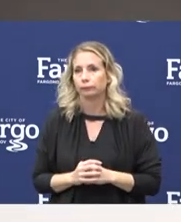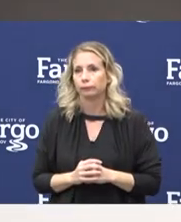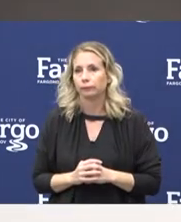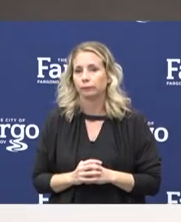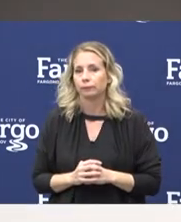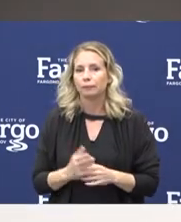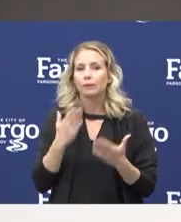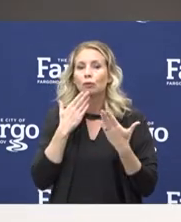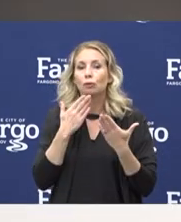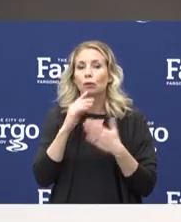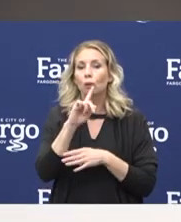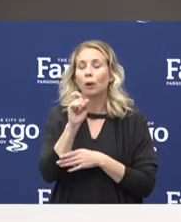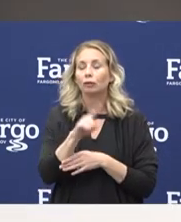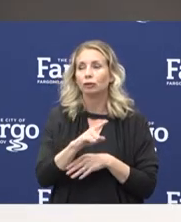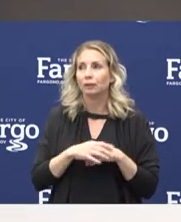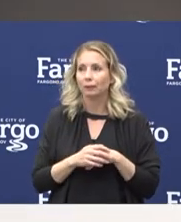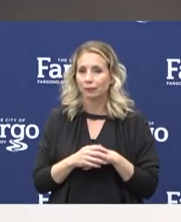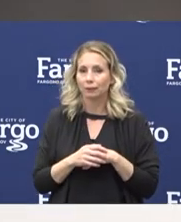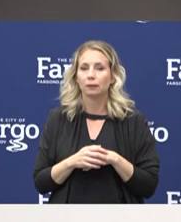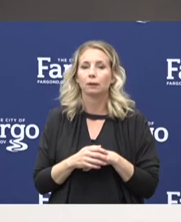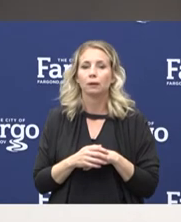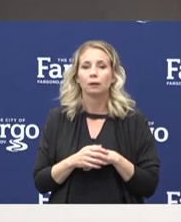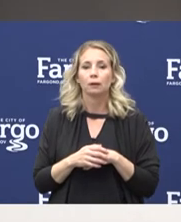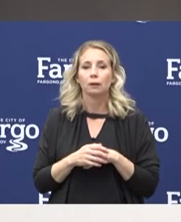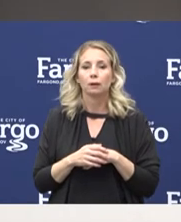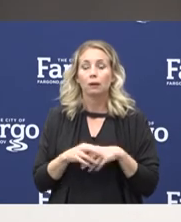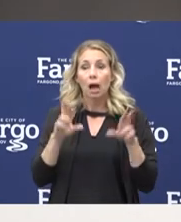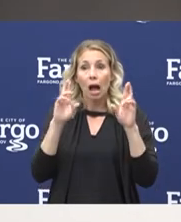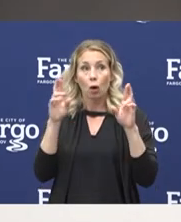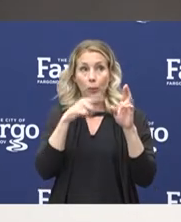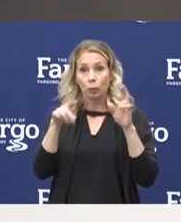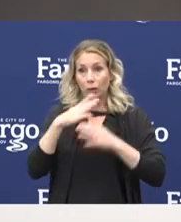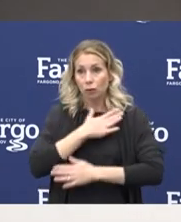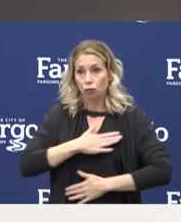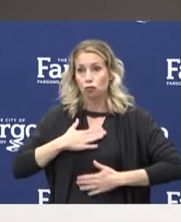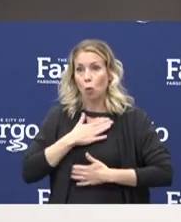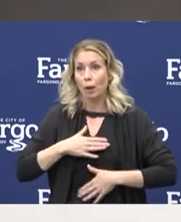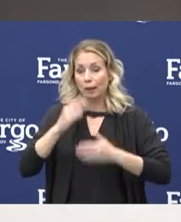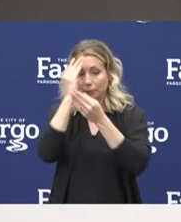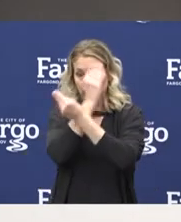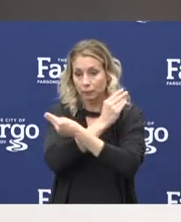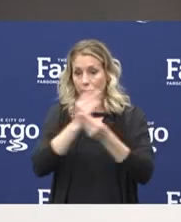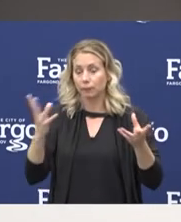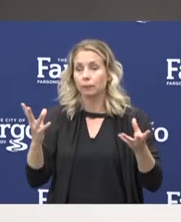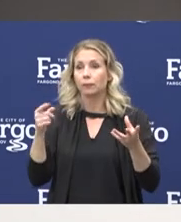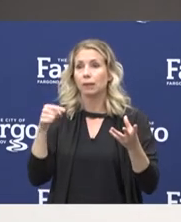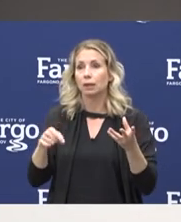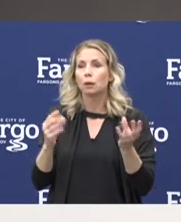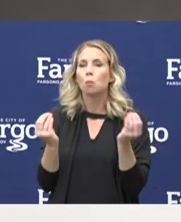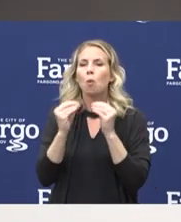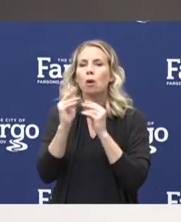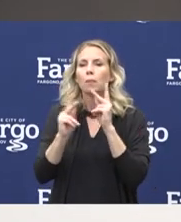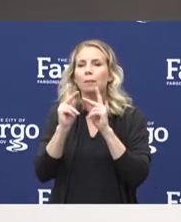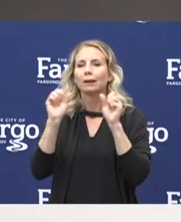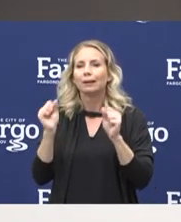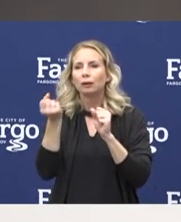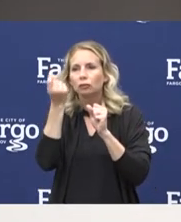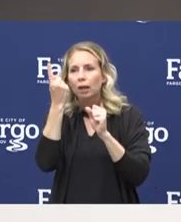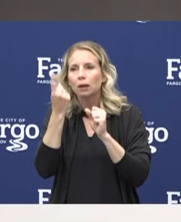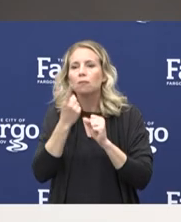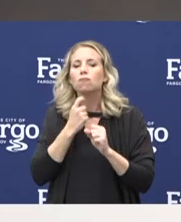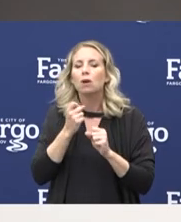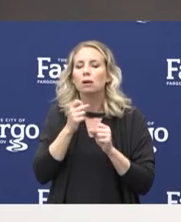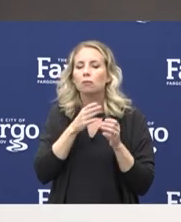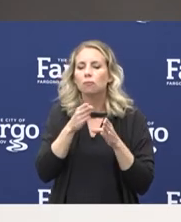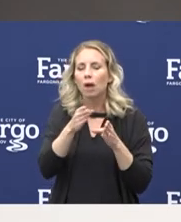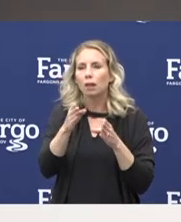Very good. Good questions came in today. I hope you enjoyed the informative nature of this, and more people will understand what Red River Valley COVID